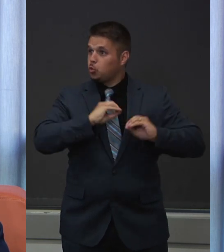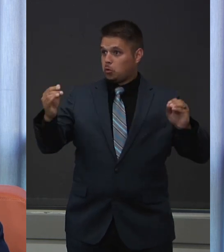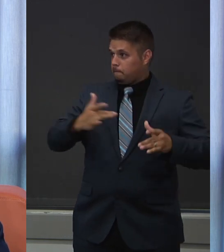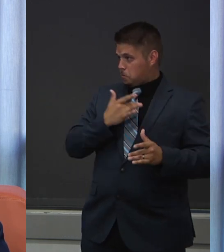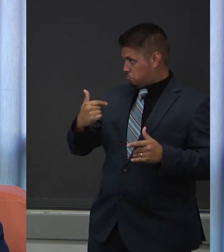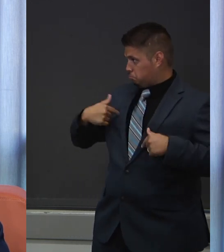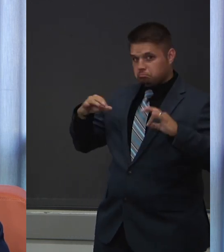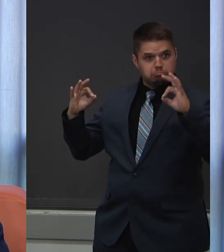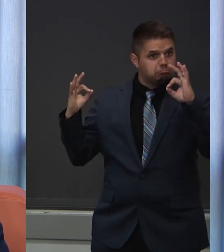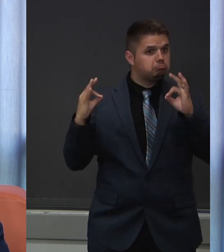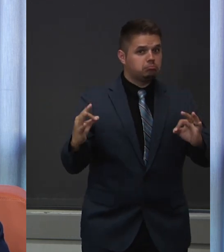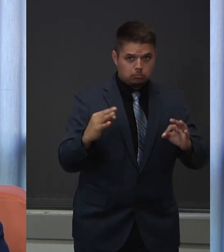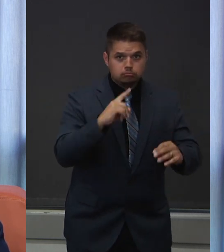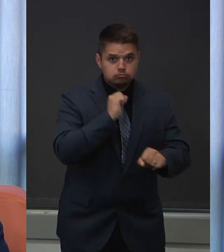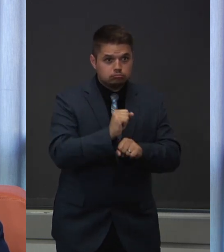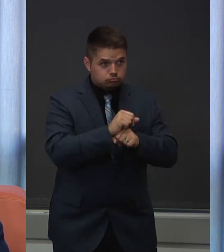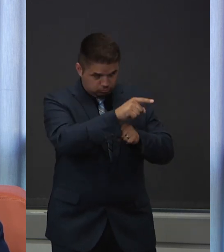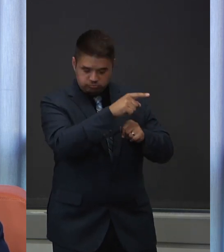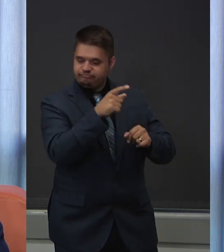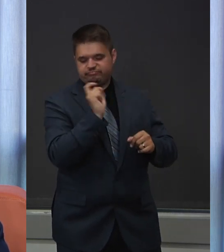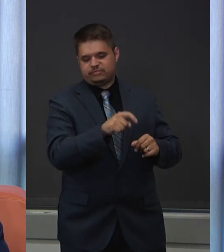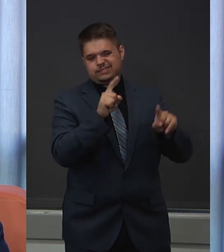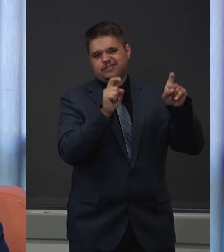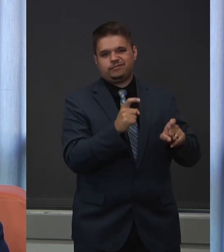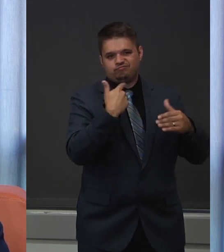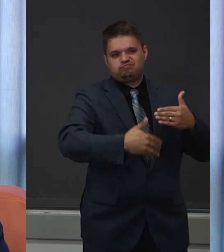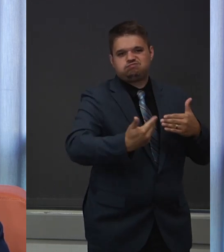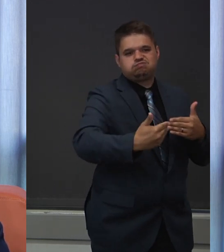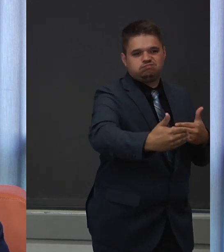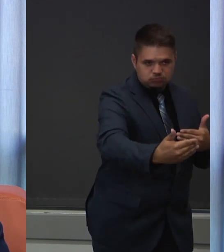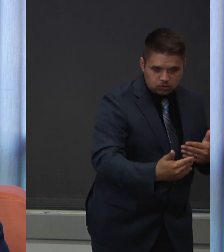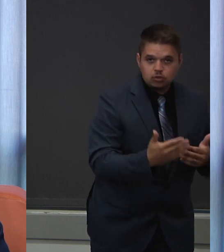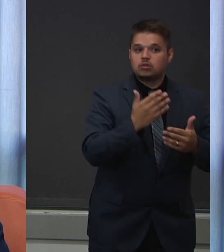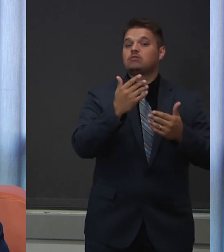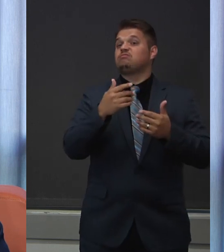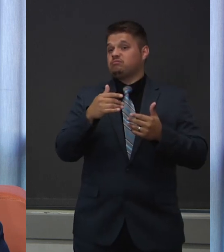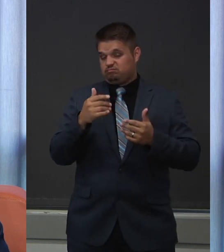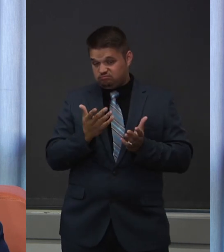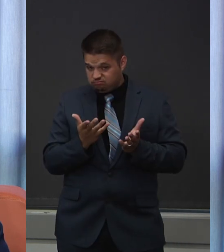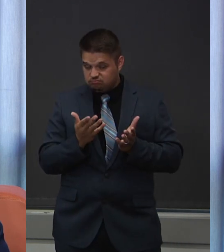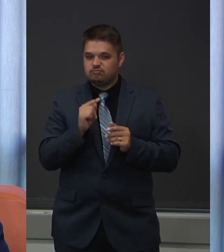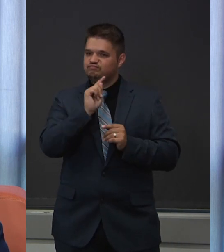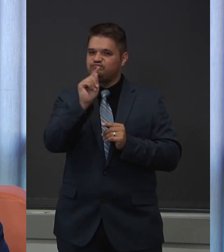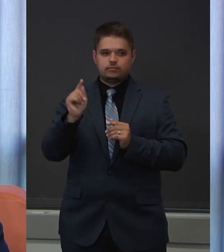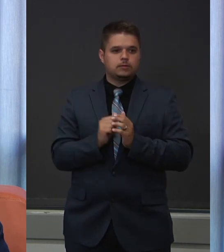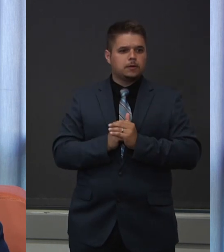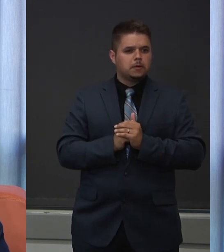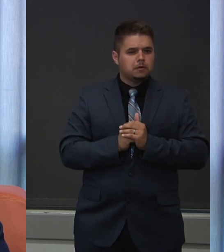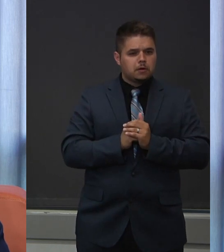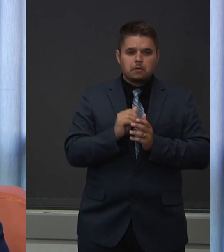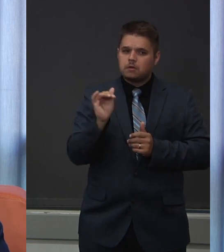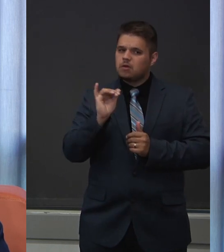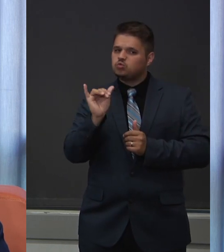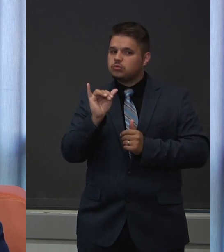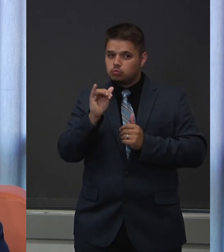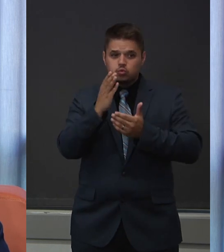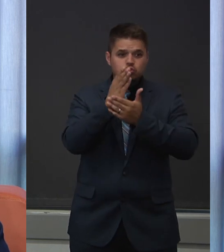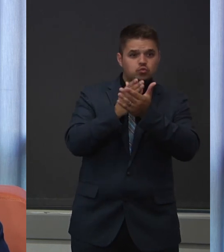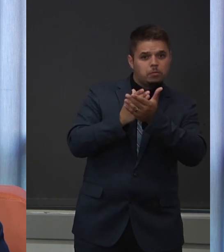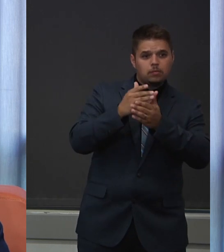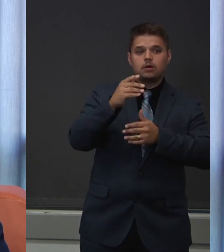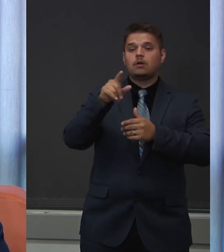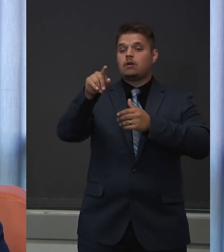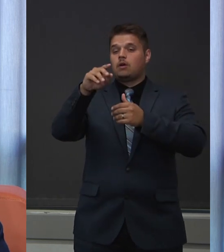several other categories, too. COVID-19 has hit certain racial and ethnic groups particularly hard, so people in those